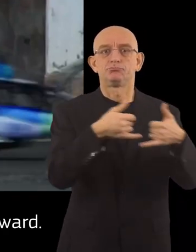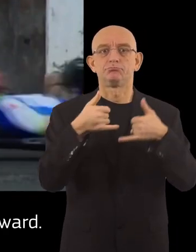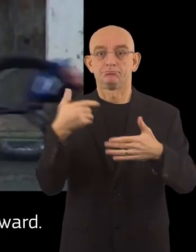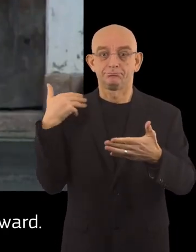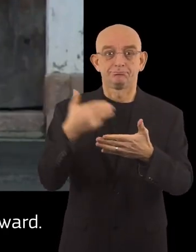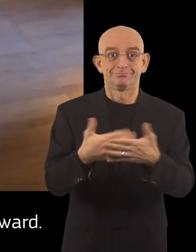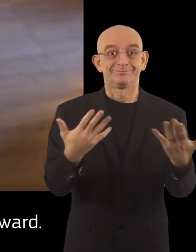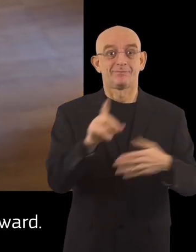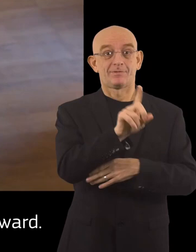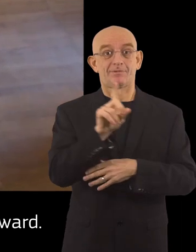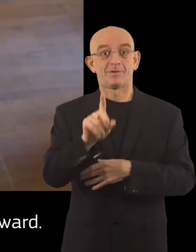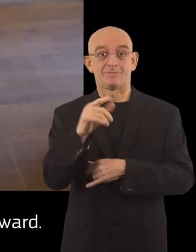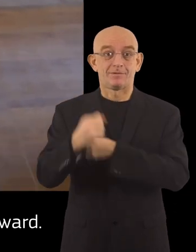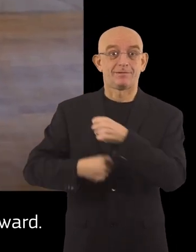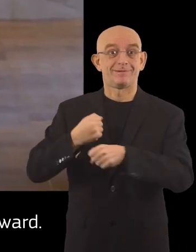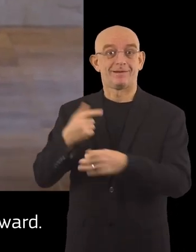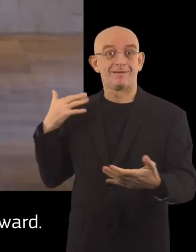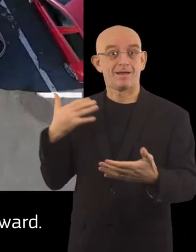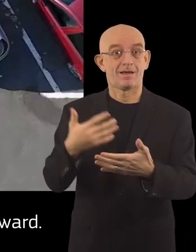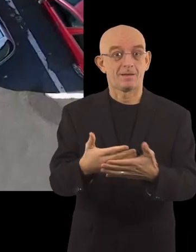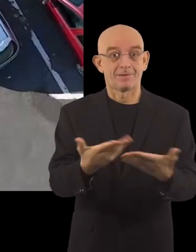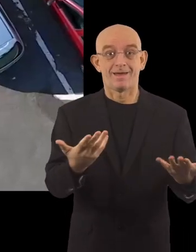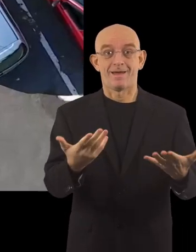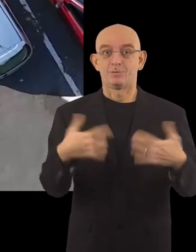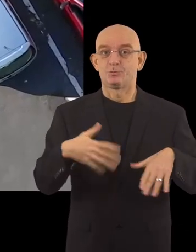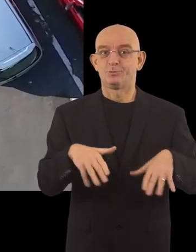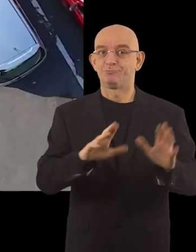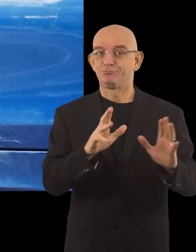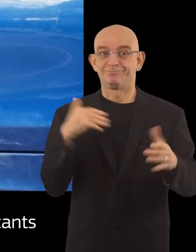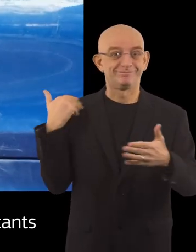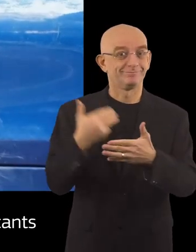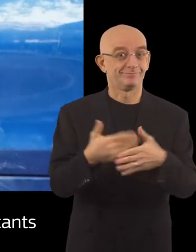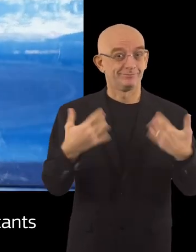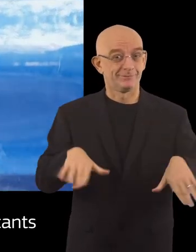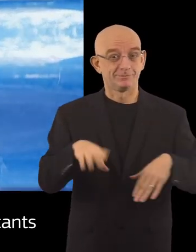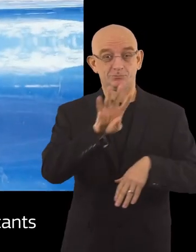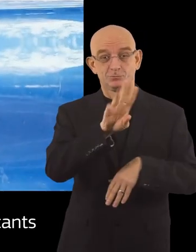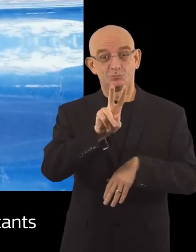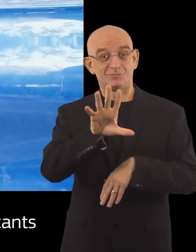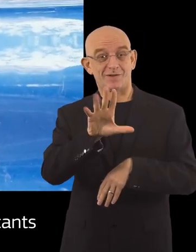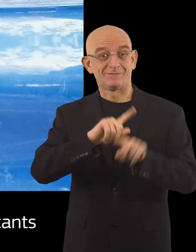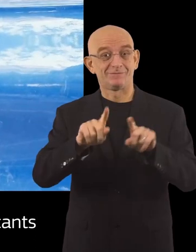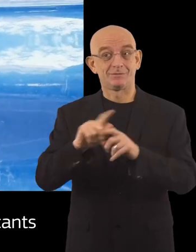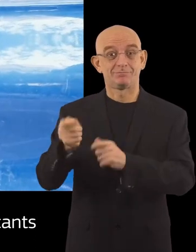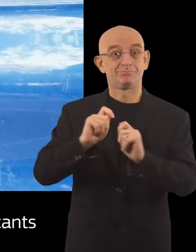years has led us now to the 11th edition of the award. Over 11 years, there have been 425